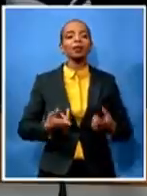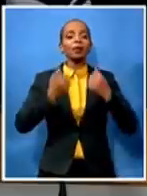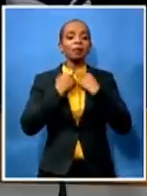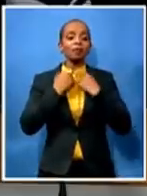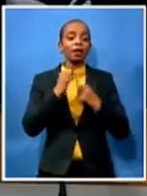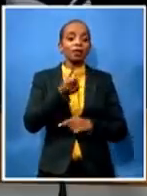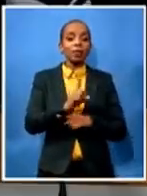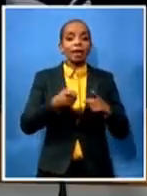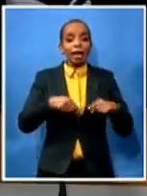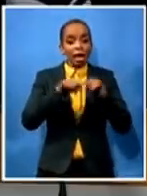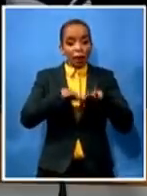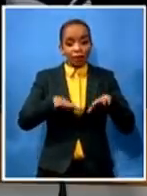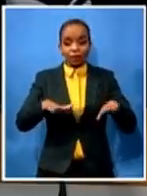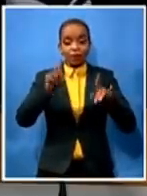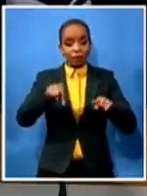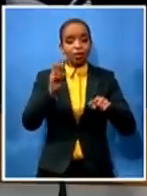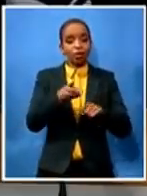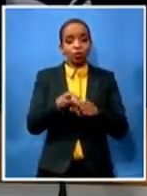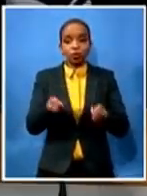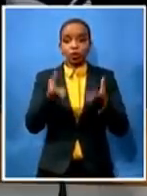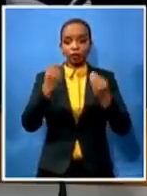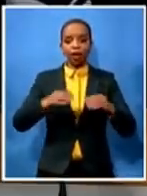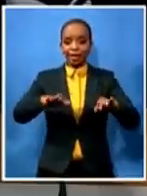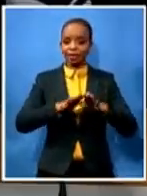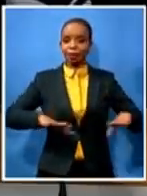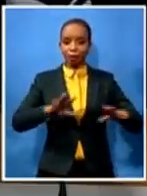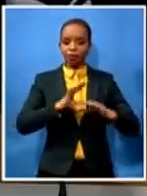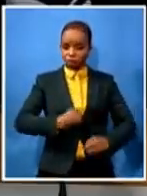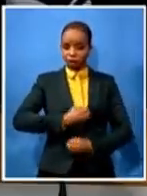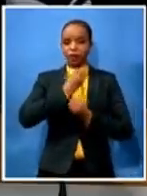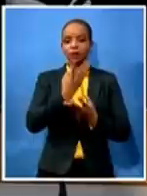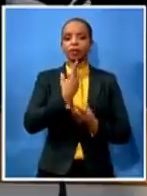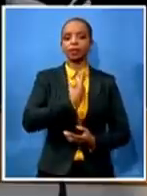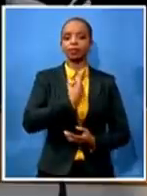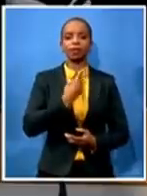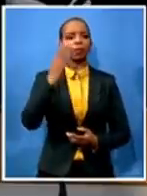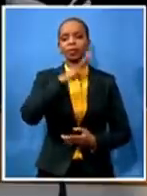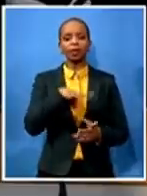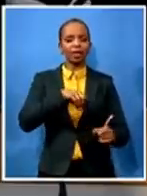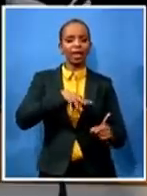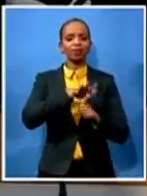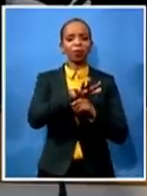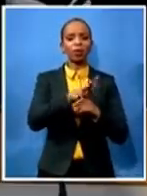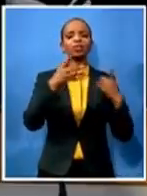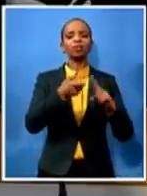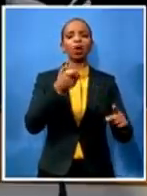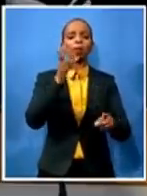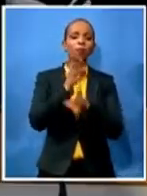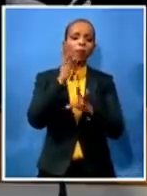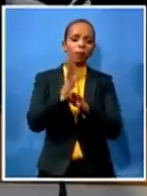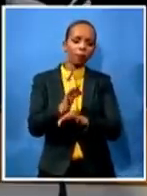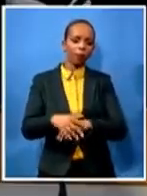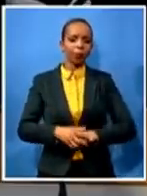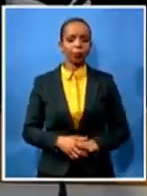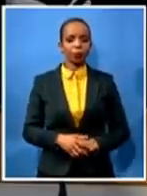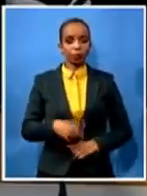to express themselves without the influence of abazali i wish and pray chair that mr akrisi out of